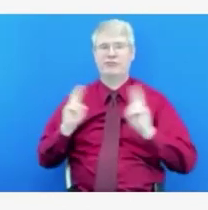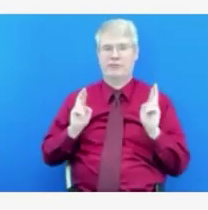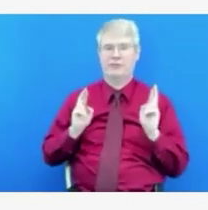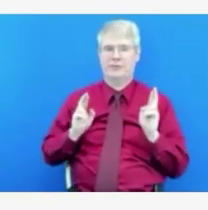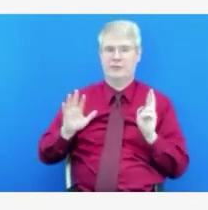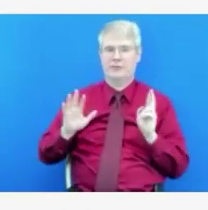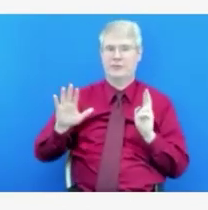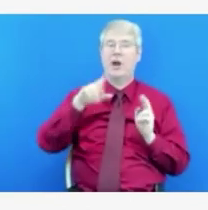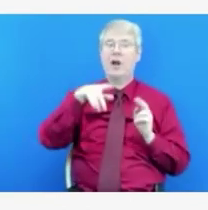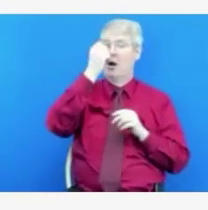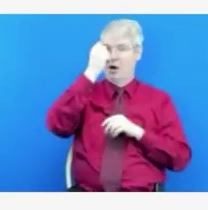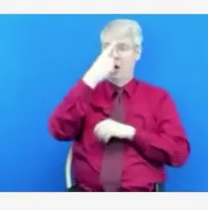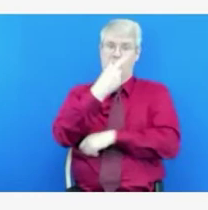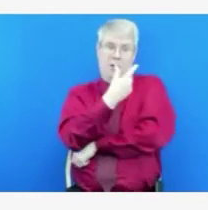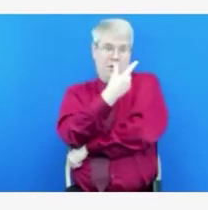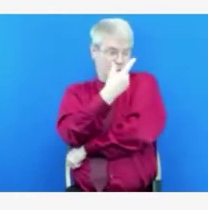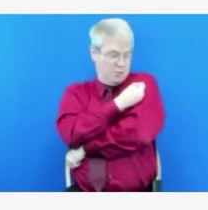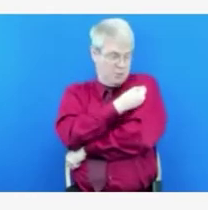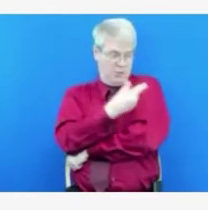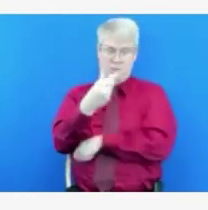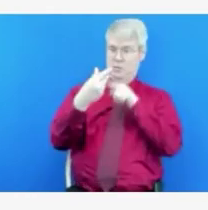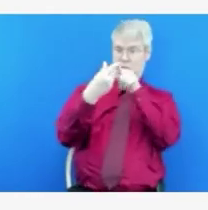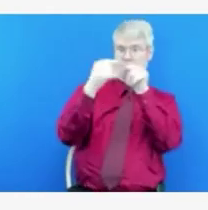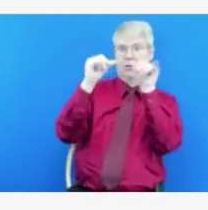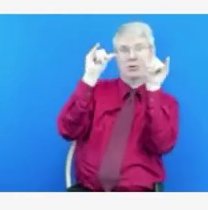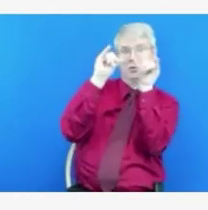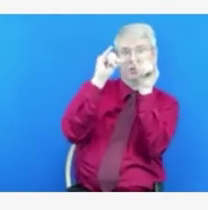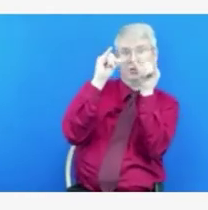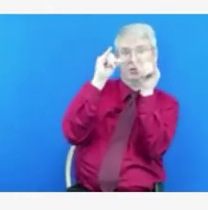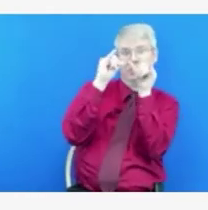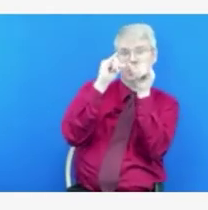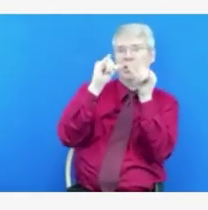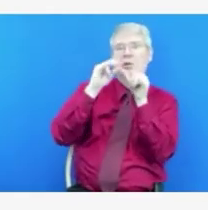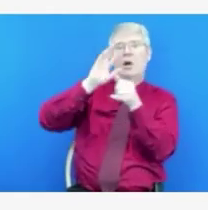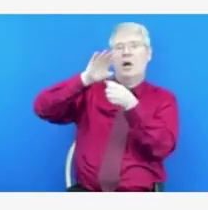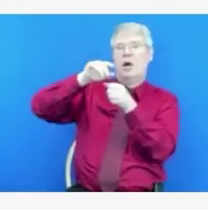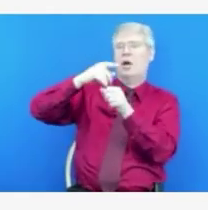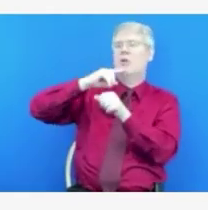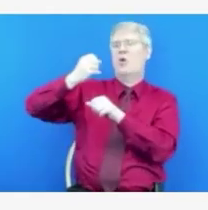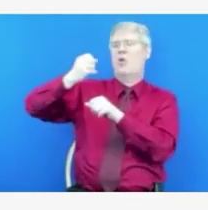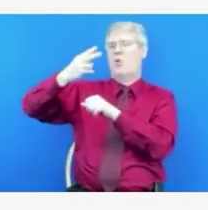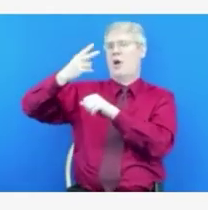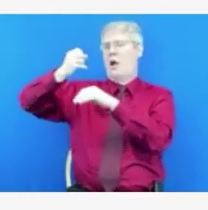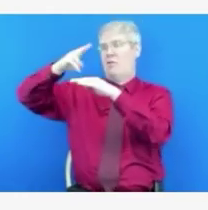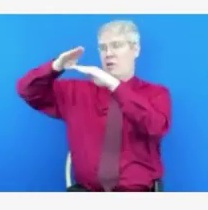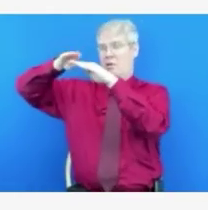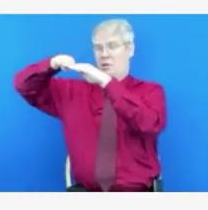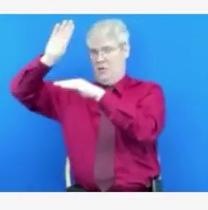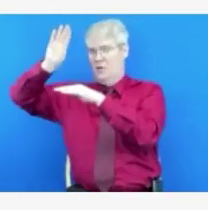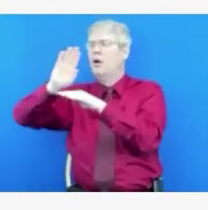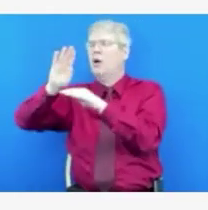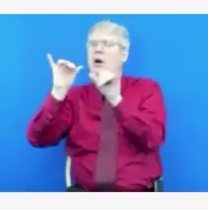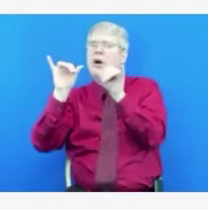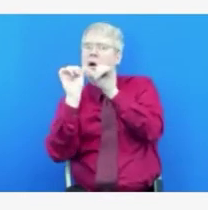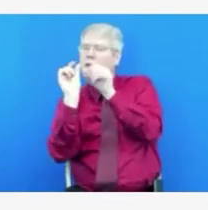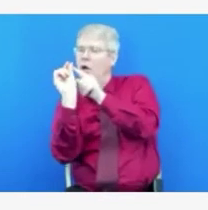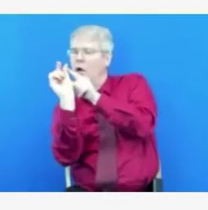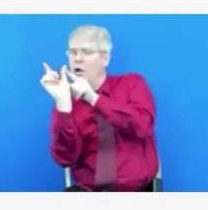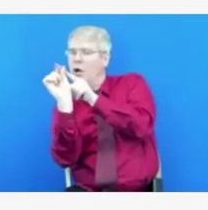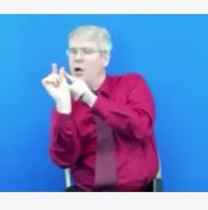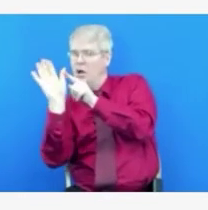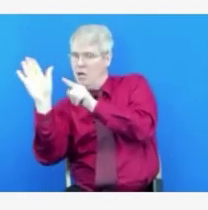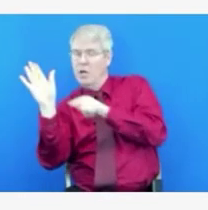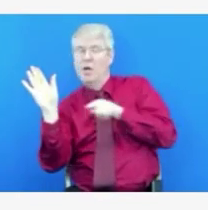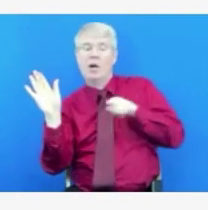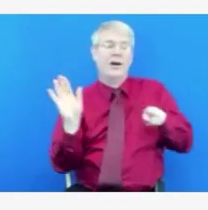what's given to older children and to adults. So there's a lot of planning going on around that. We do have folks in the In-Zation program going on if there's